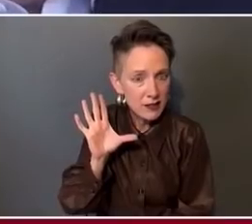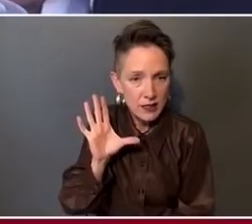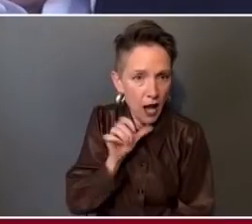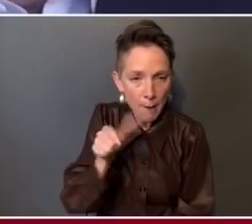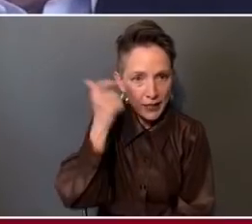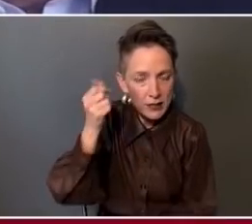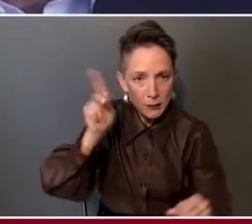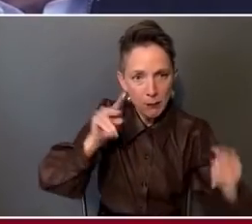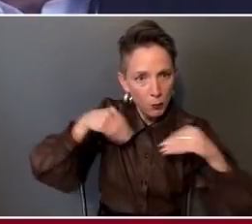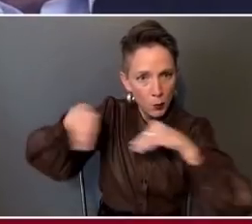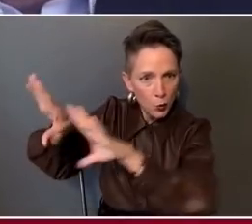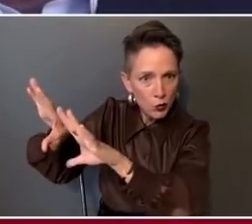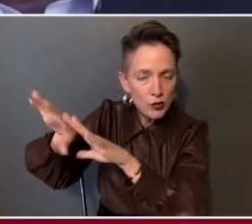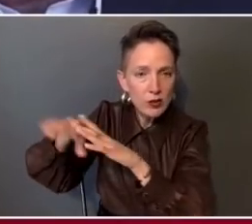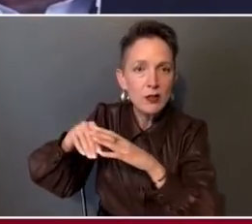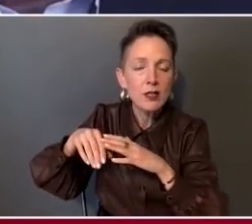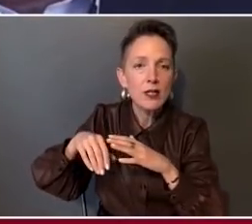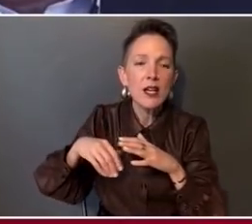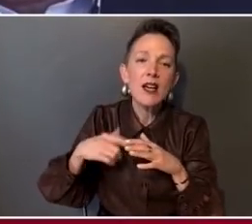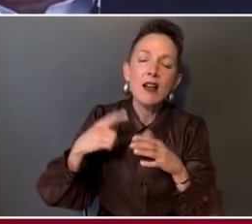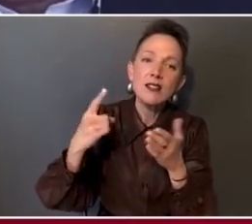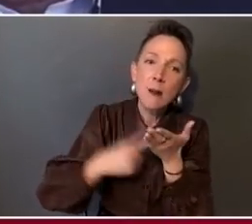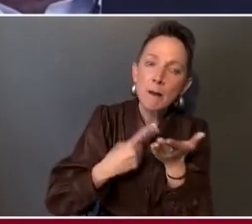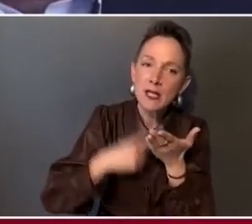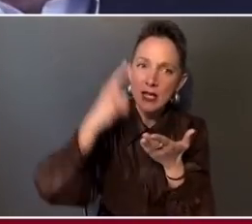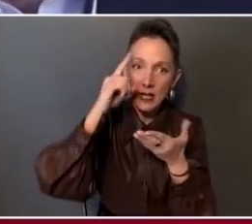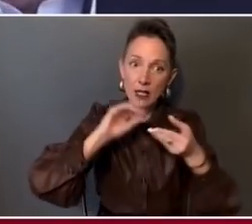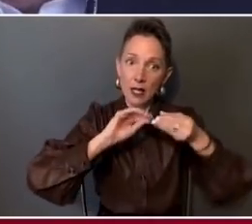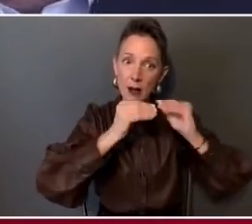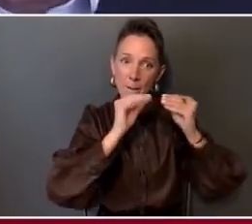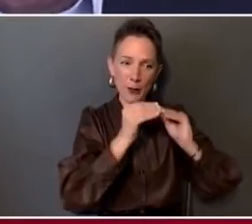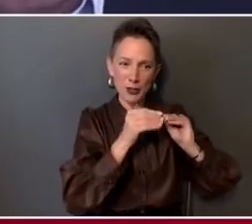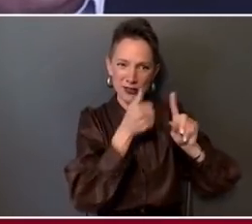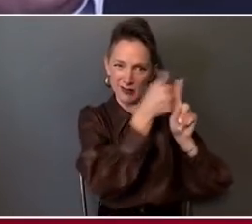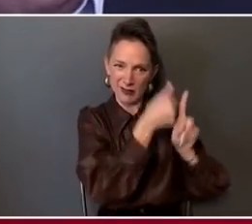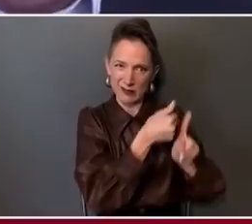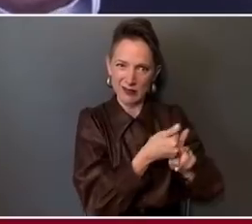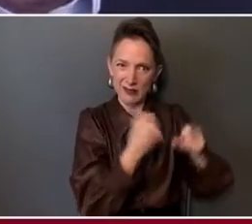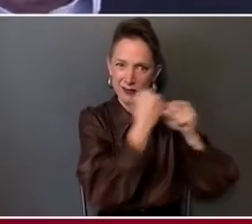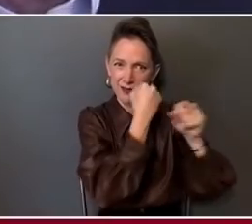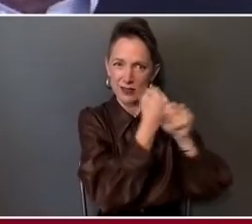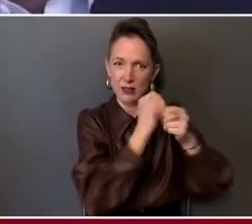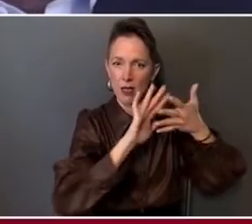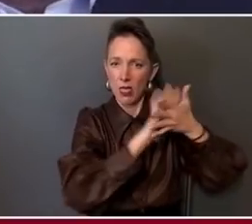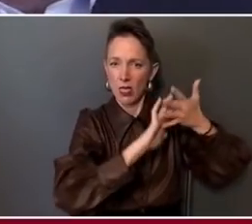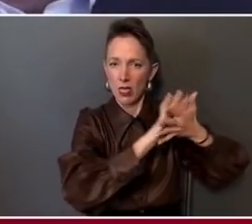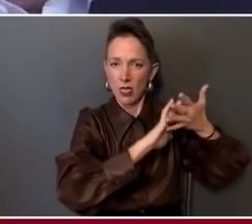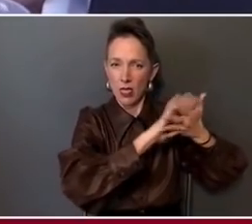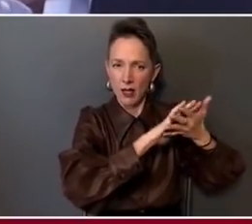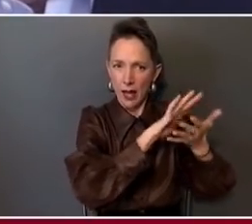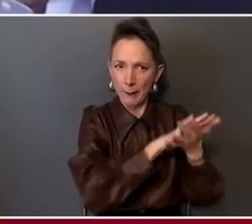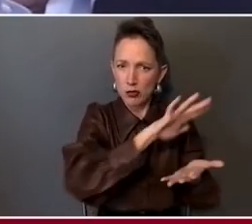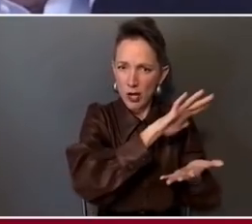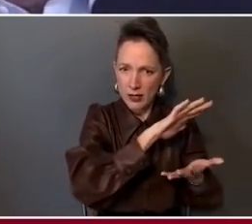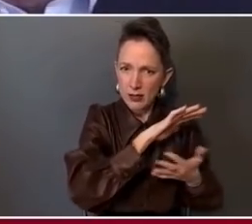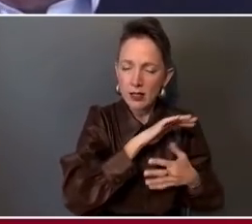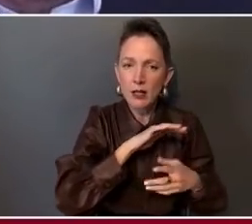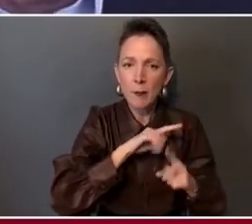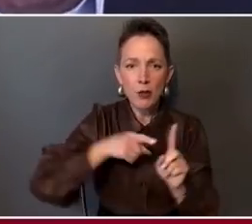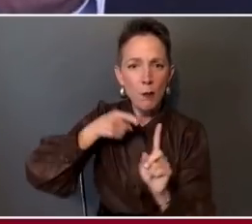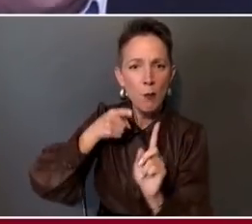those are very abstract numbers. But what it all comes down to is how we all independently